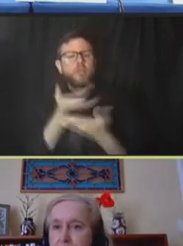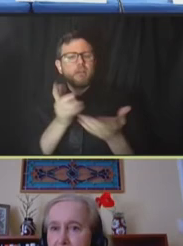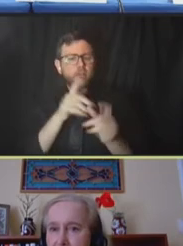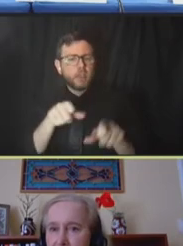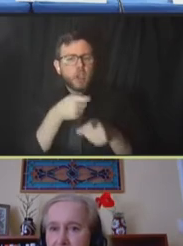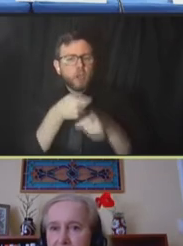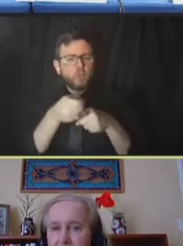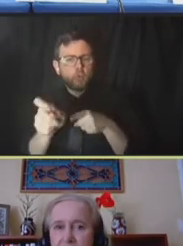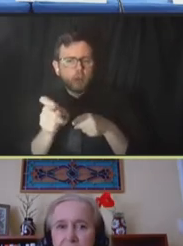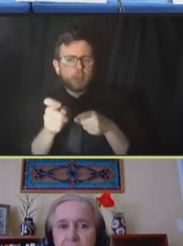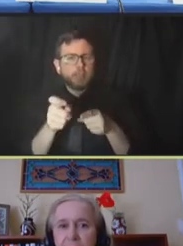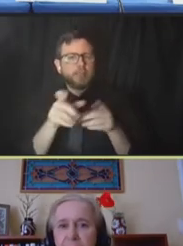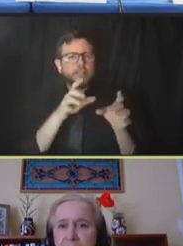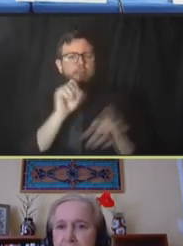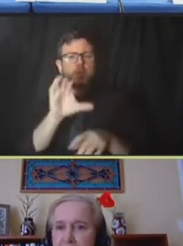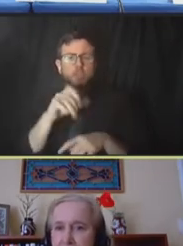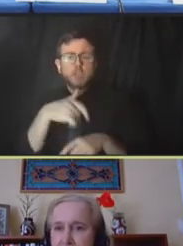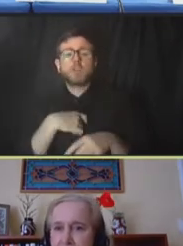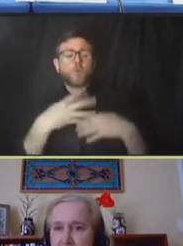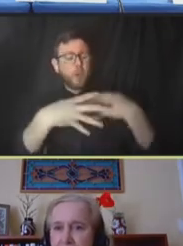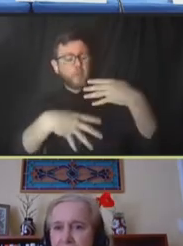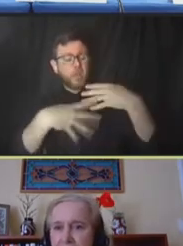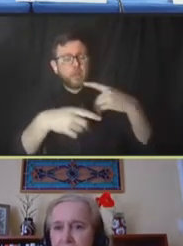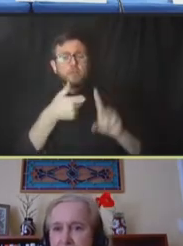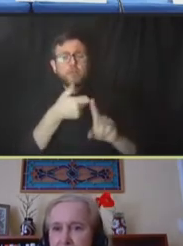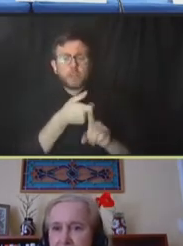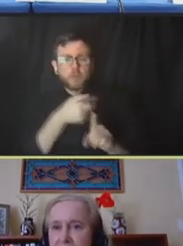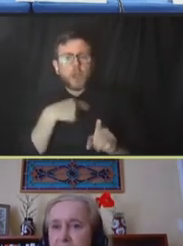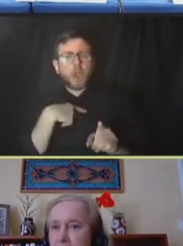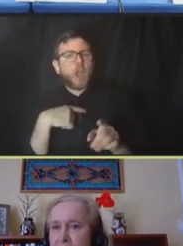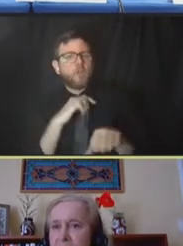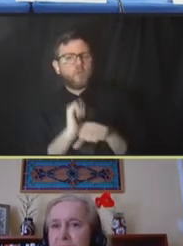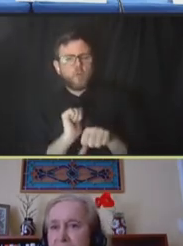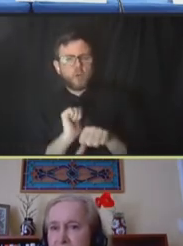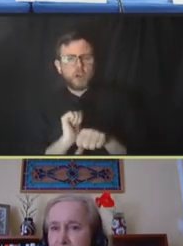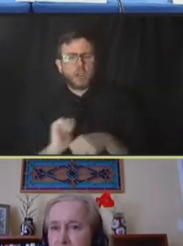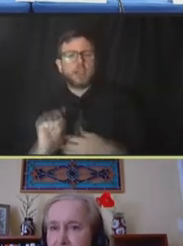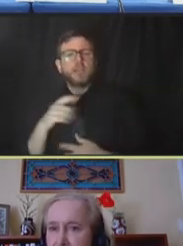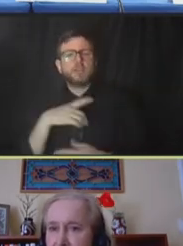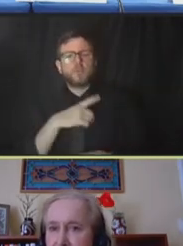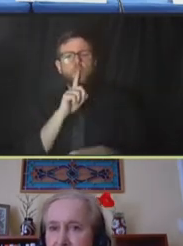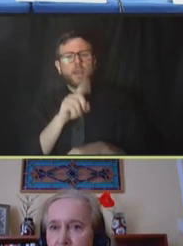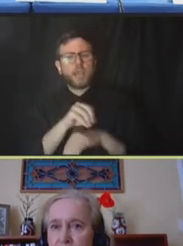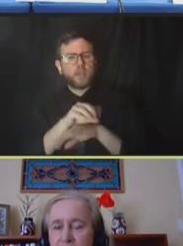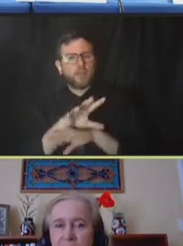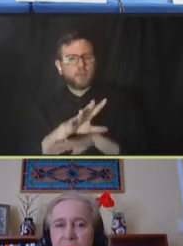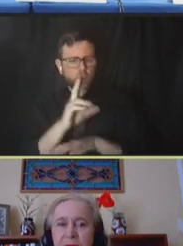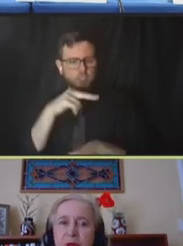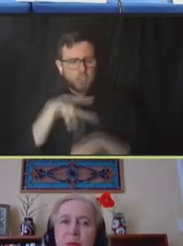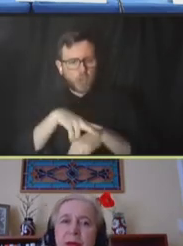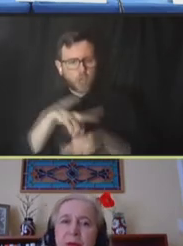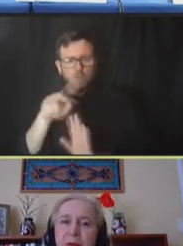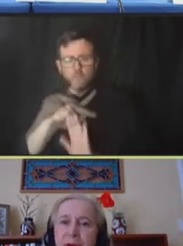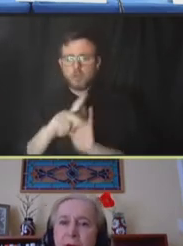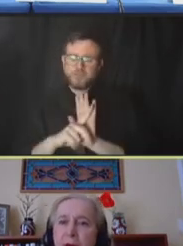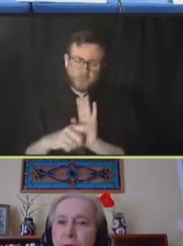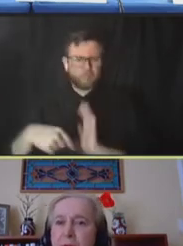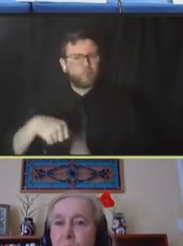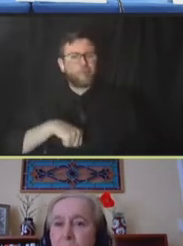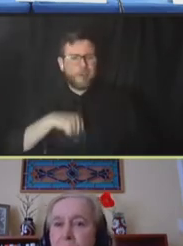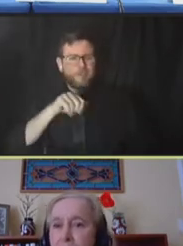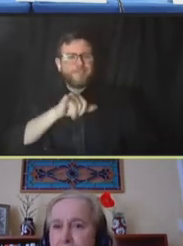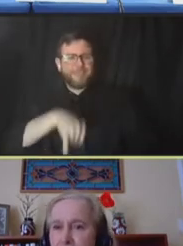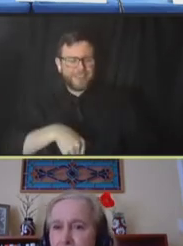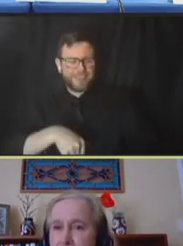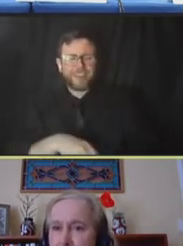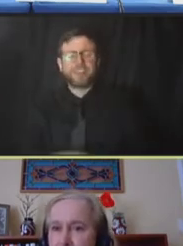work on blood. And actually, our work on blood supply chains and our writings influence national policy, which we're very, very proud of. We've